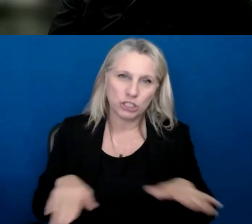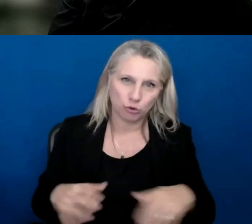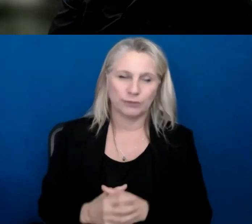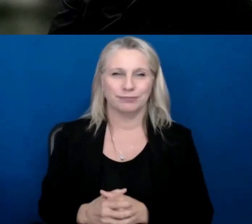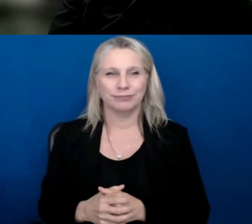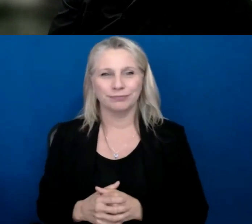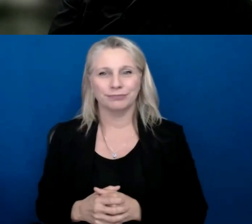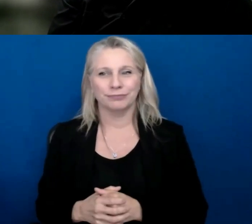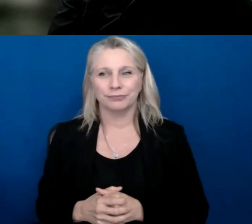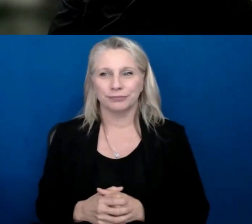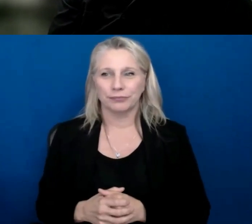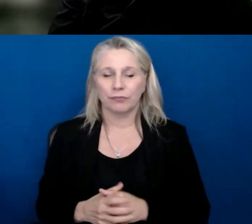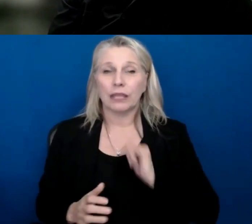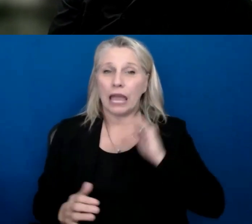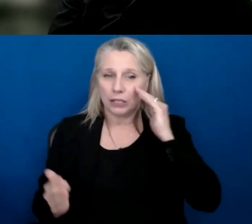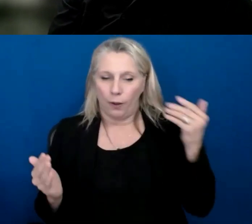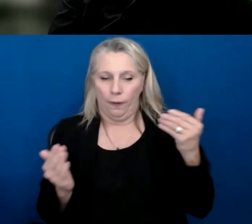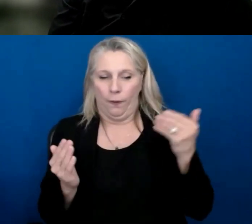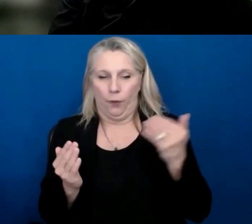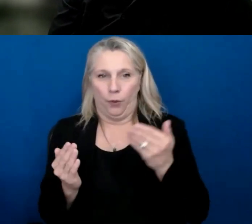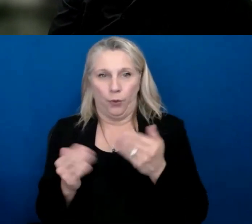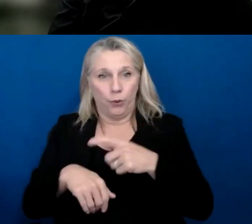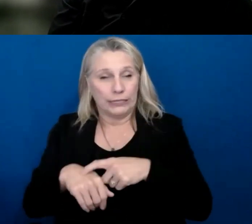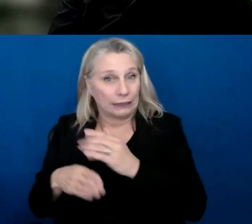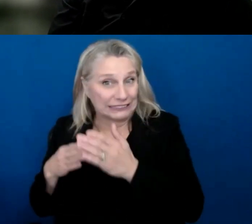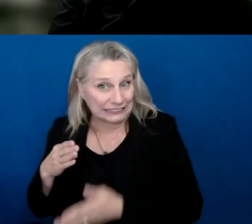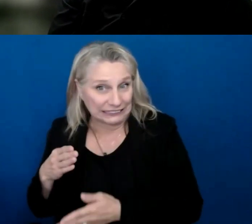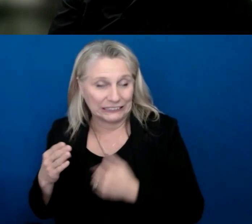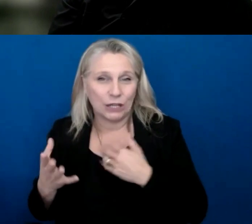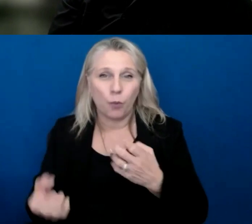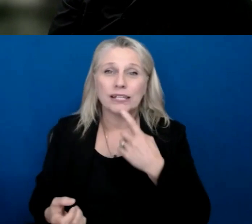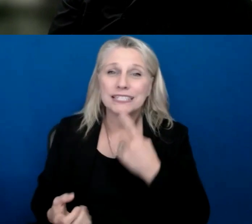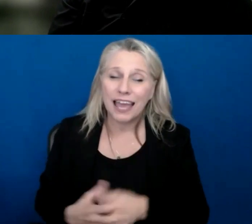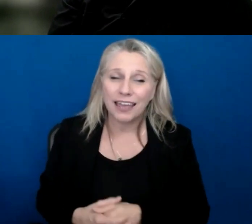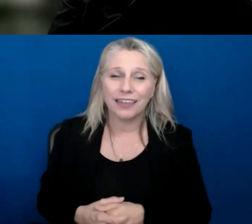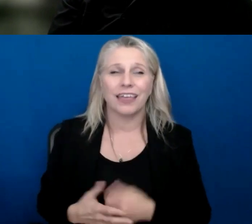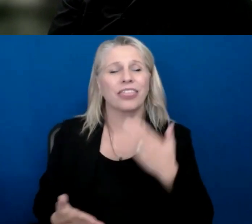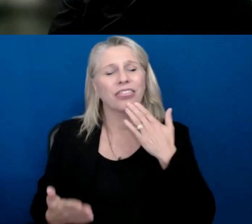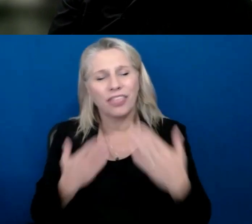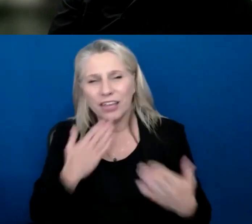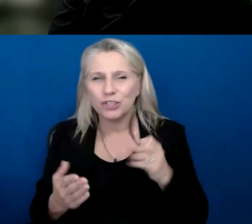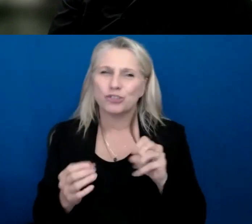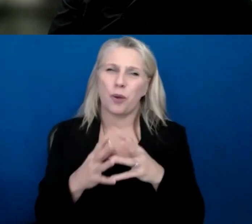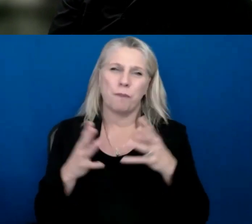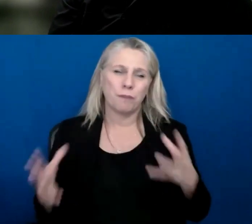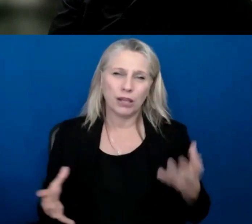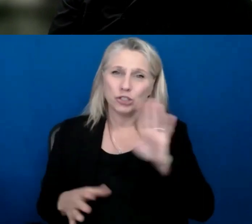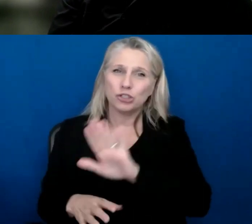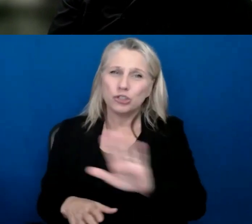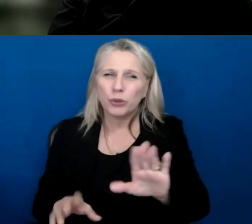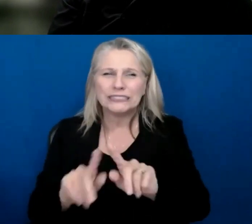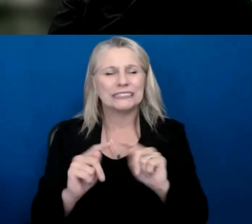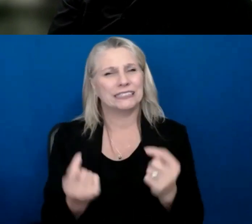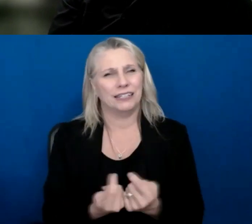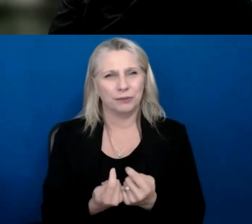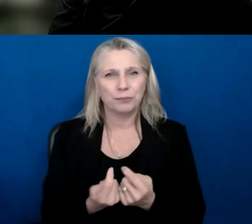Um, I know we're close to the end of our time here. So I just want to say, um, thank you so much to your team, um,